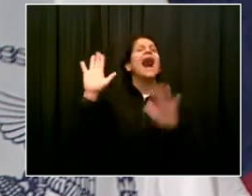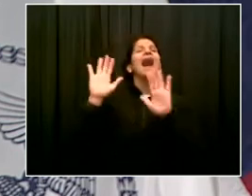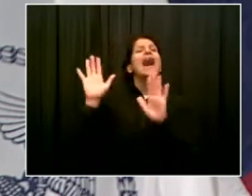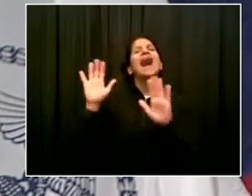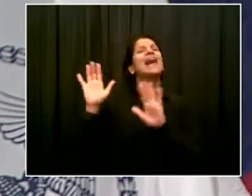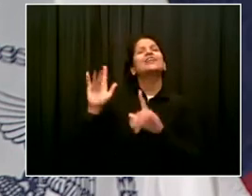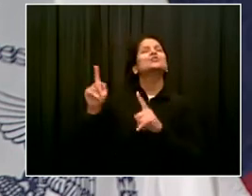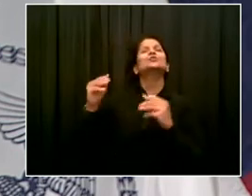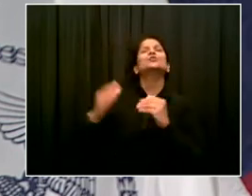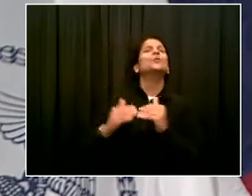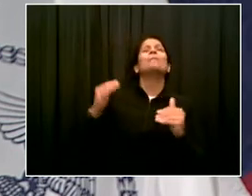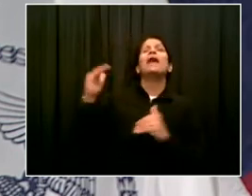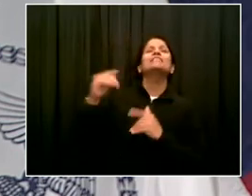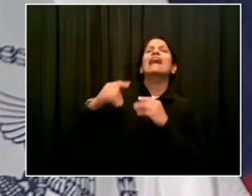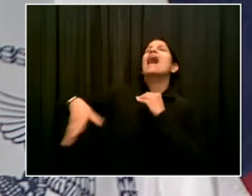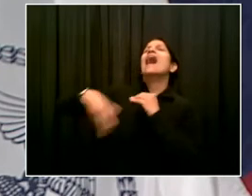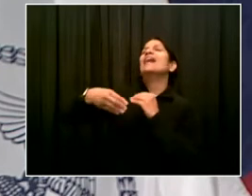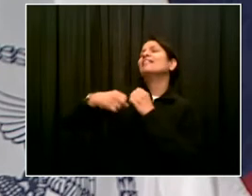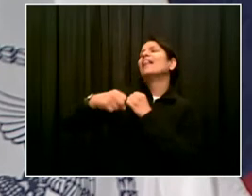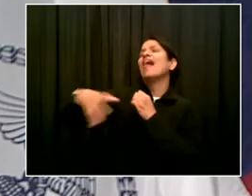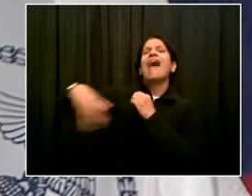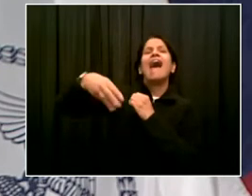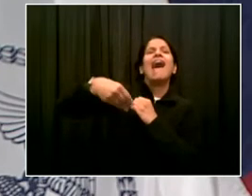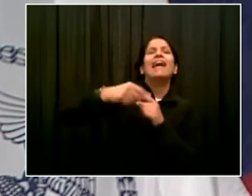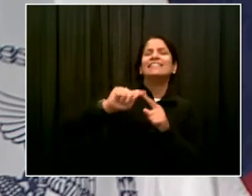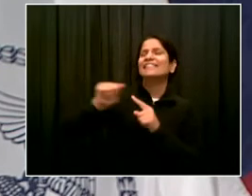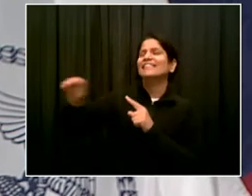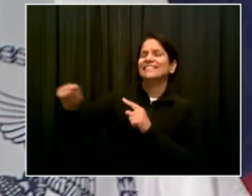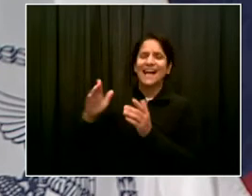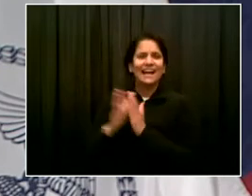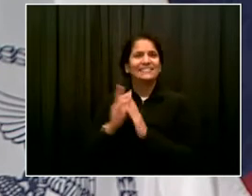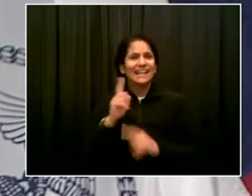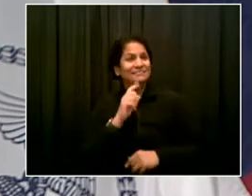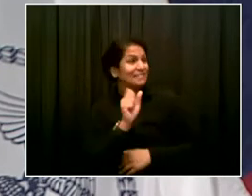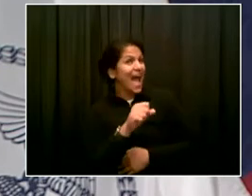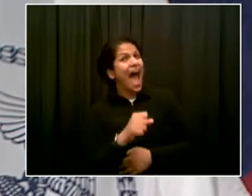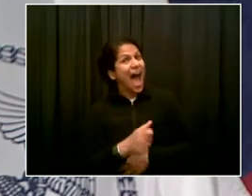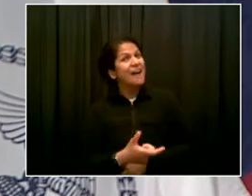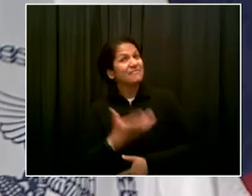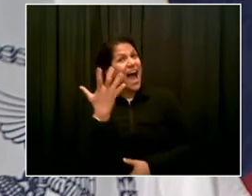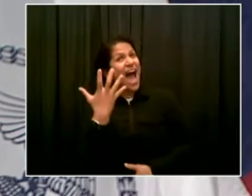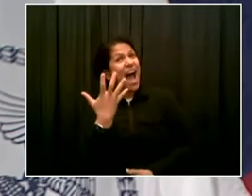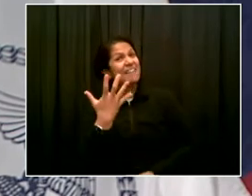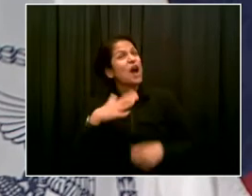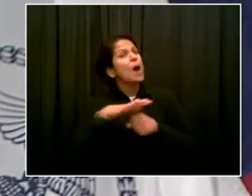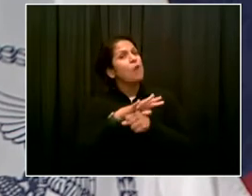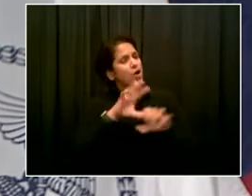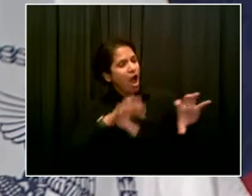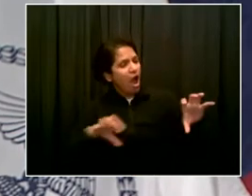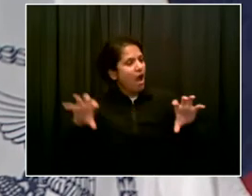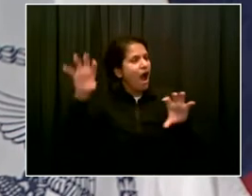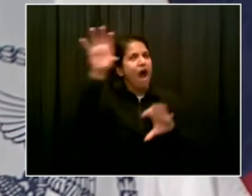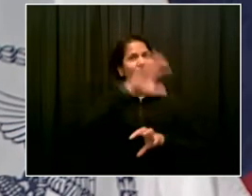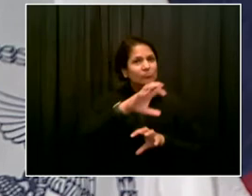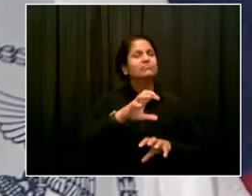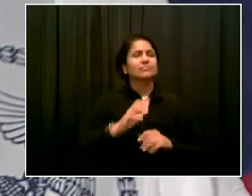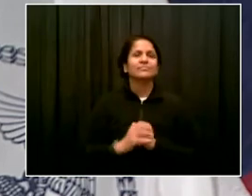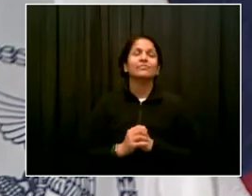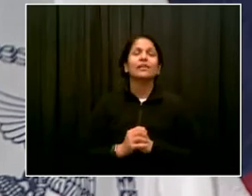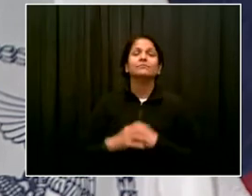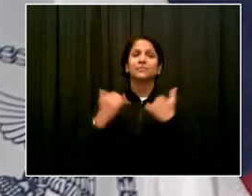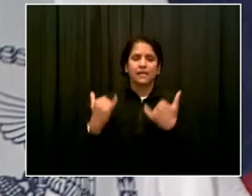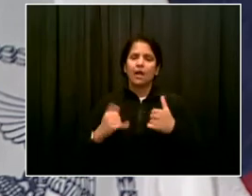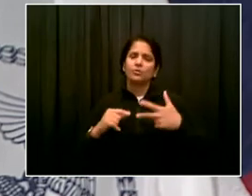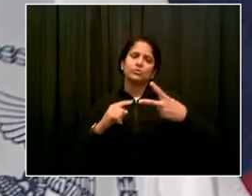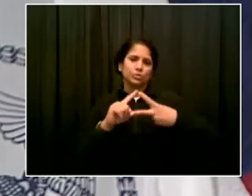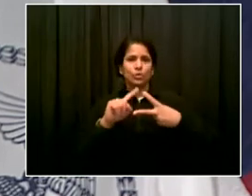Yeah, you could ride, you know, five borough bike tour. My question is a little more serious. It's about the police budget. I know that there's a hearing